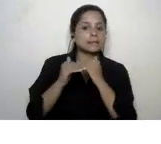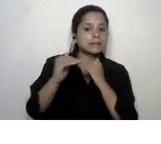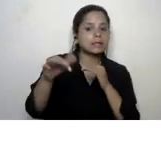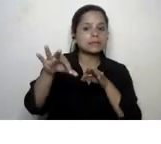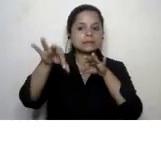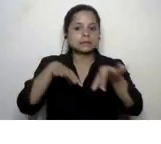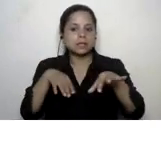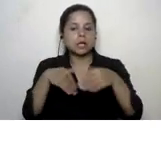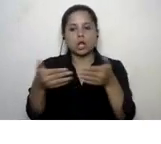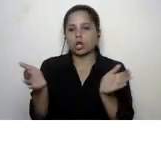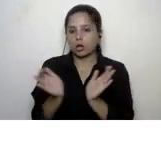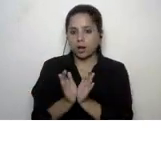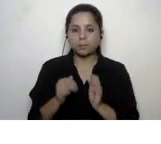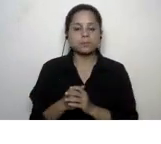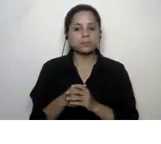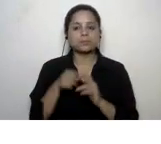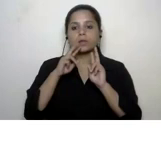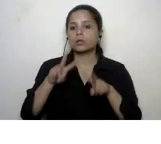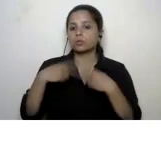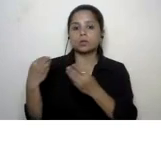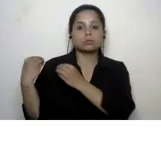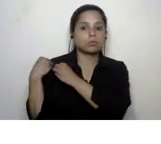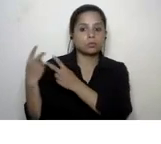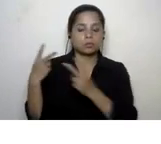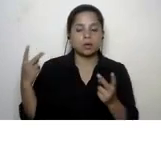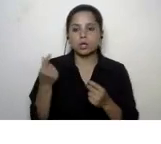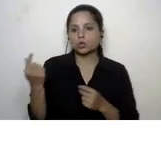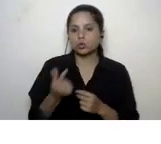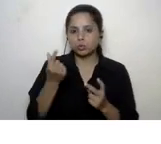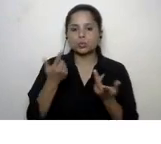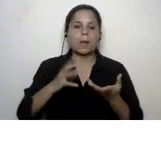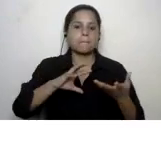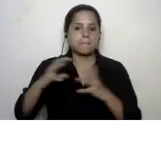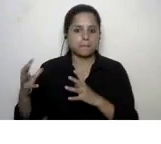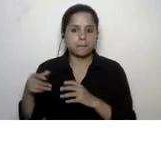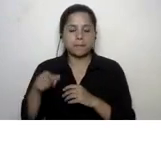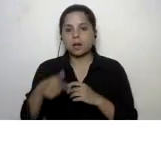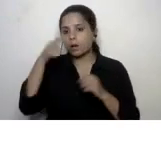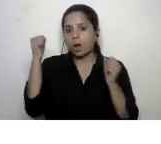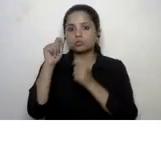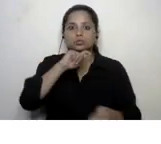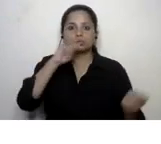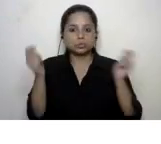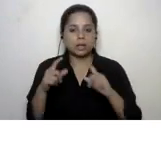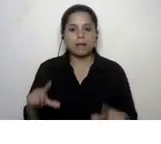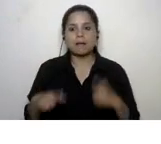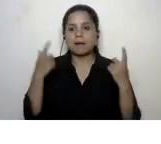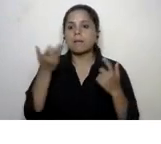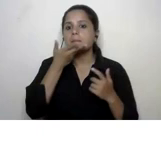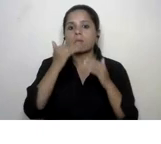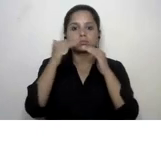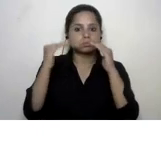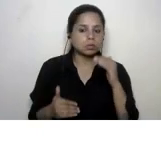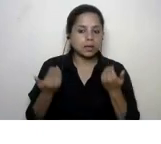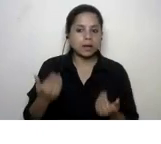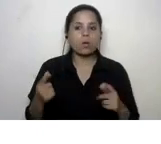and communities responsible consumption and production climate action life below water life on